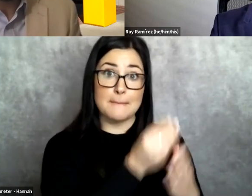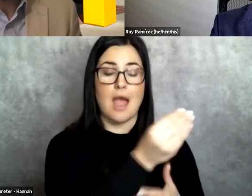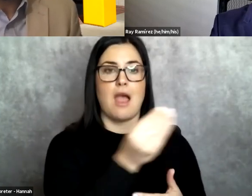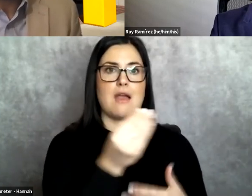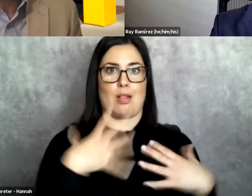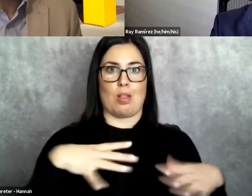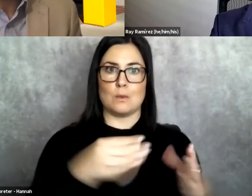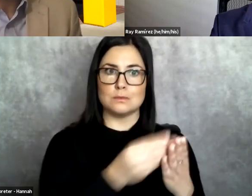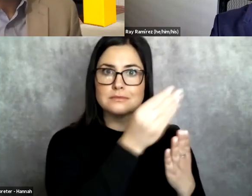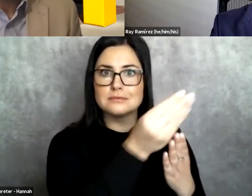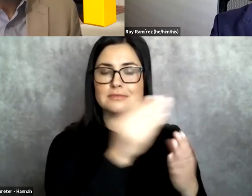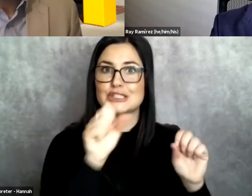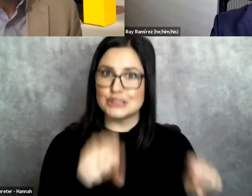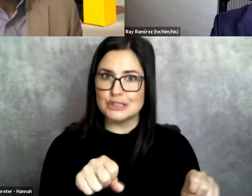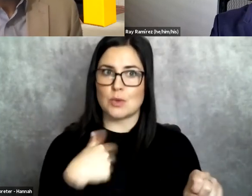table, right?